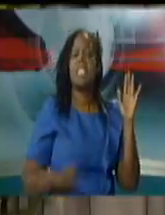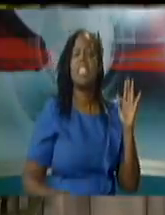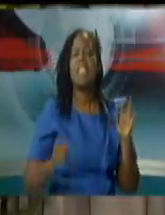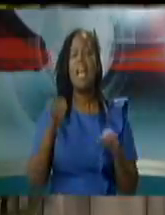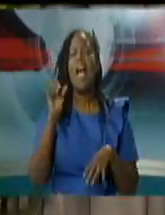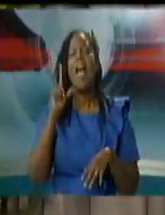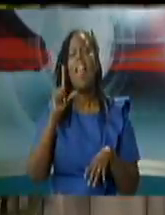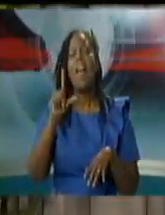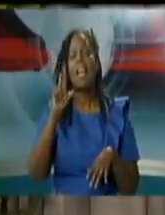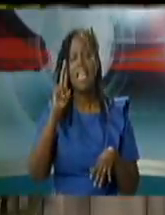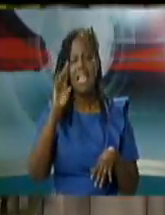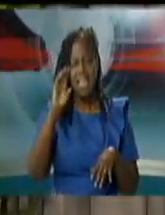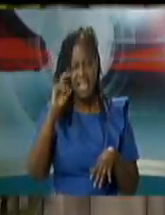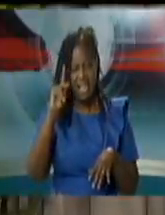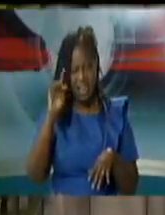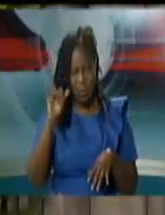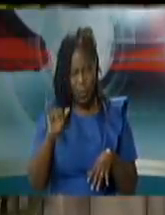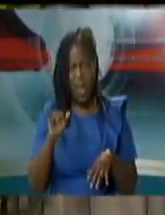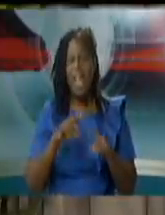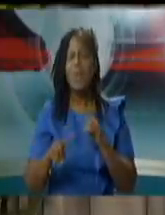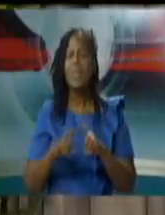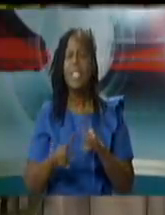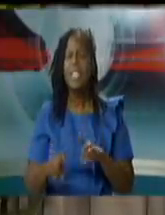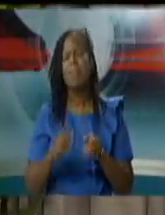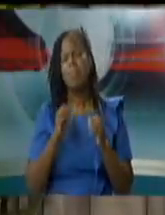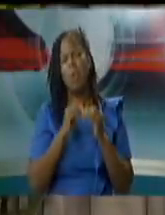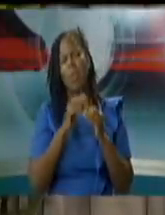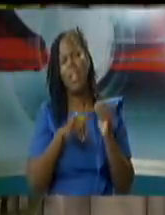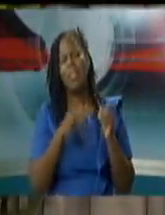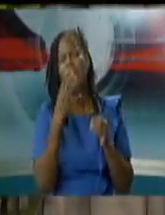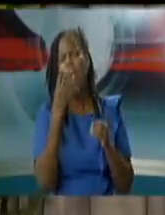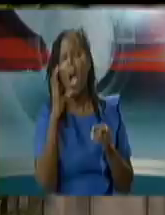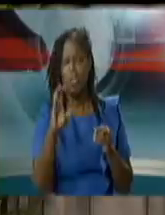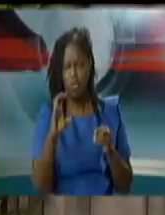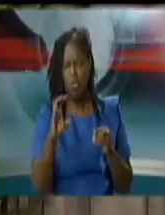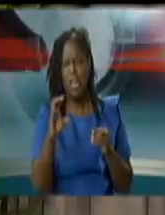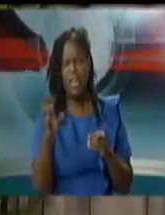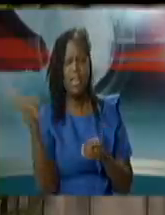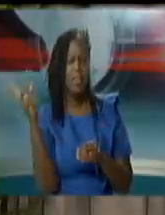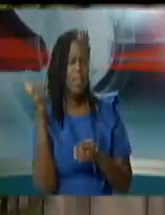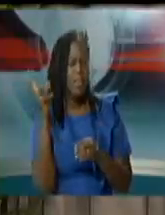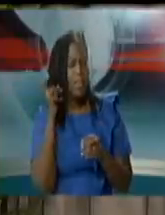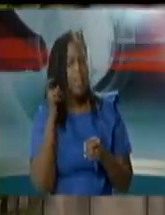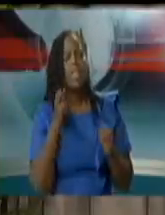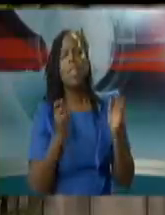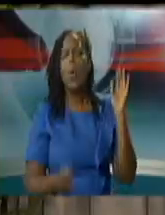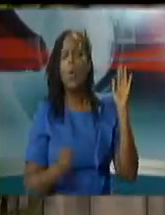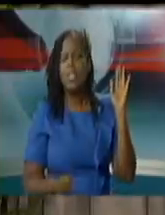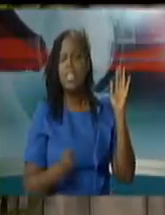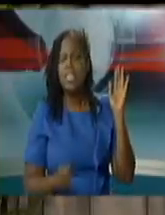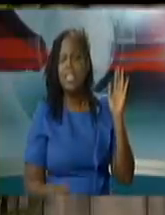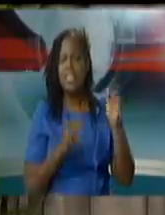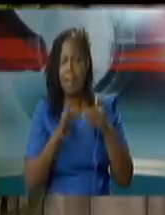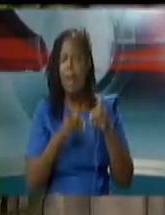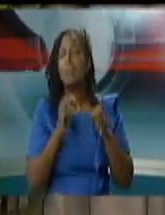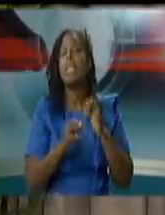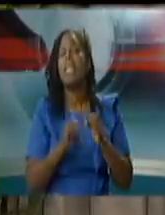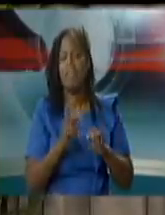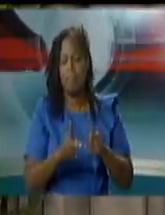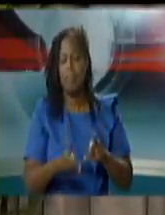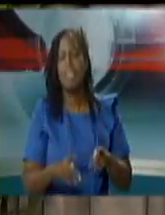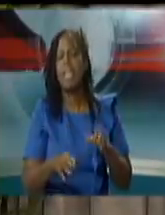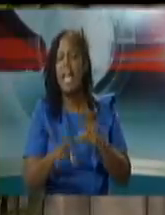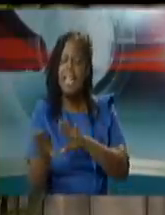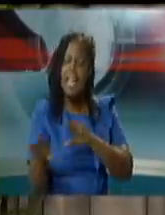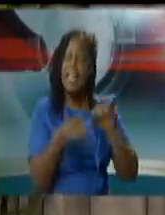hearings over the court long vacation period the psychological management of the patients is uh forgive me